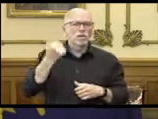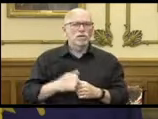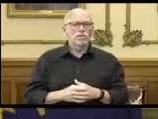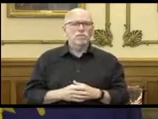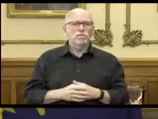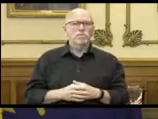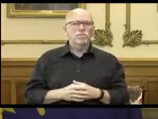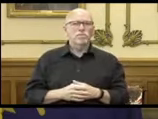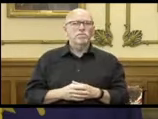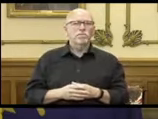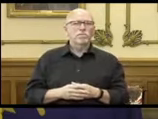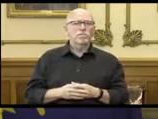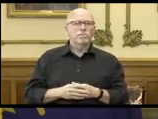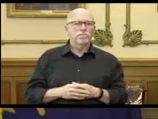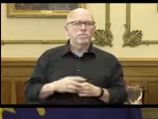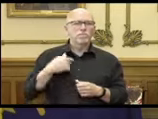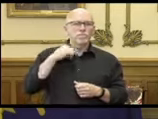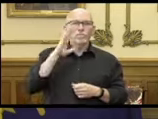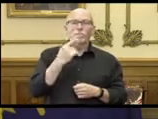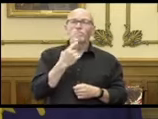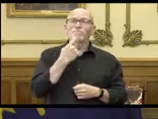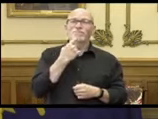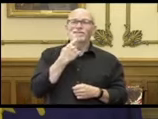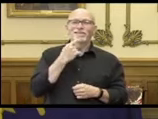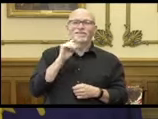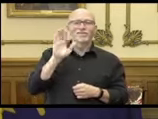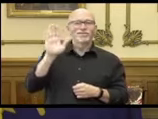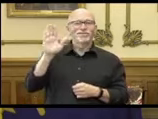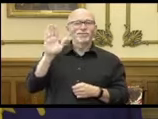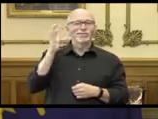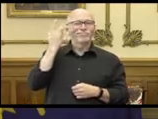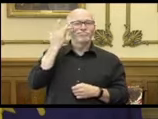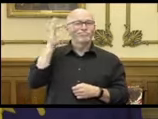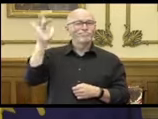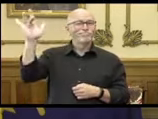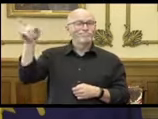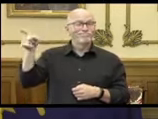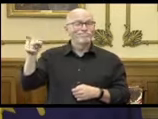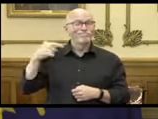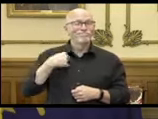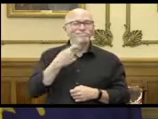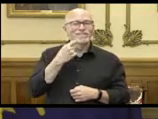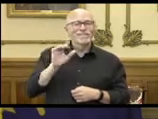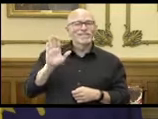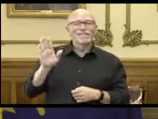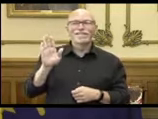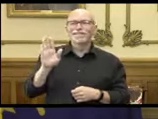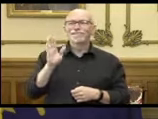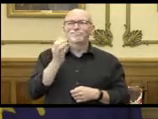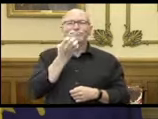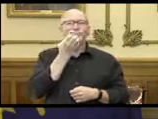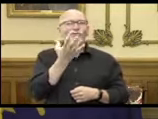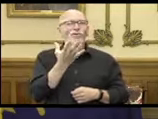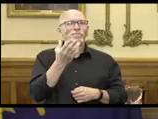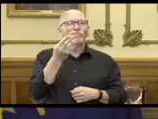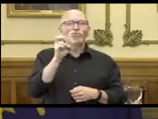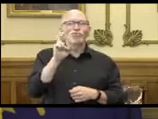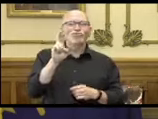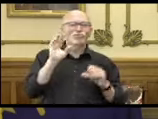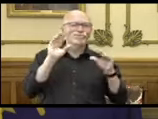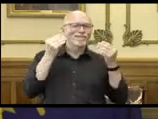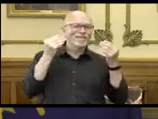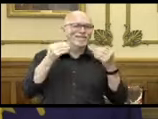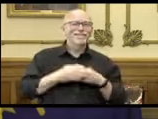I will miss that sparkle in his eye. I will miss that warm Hoosier smile